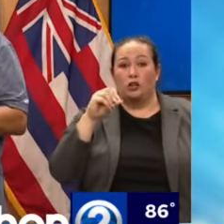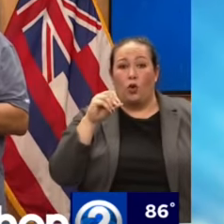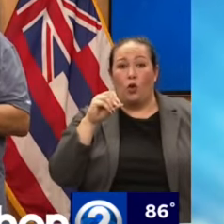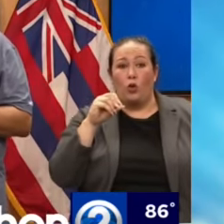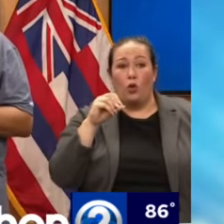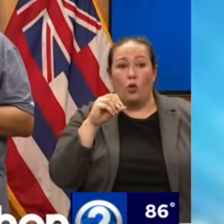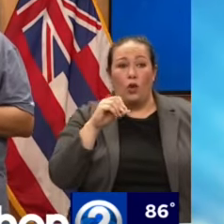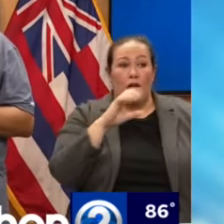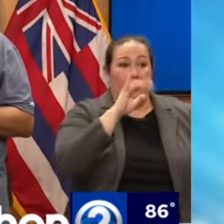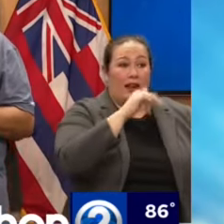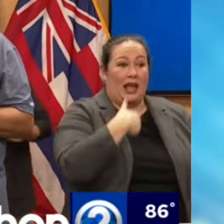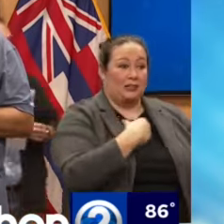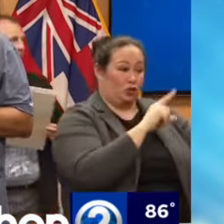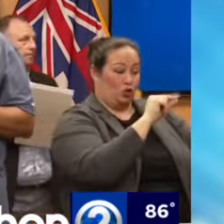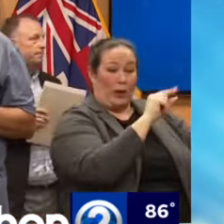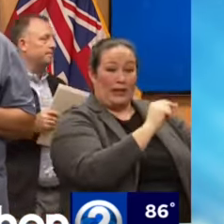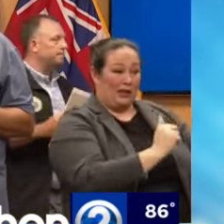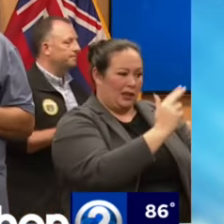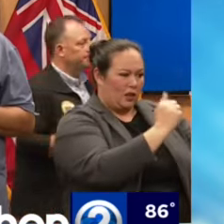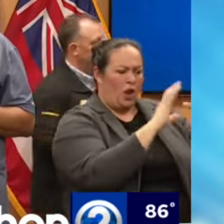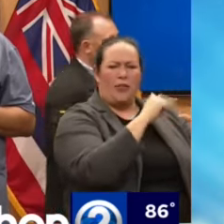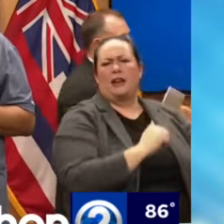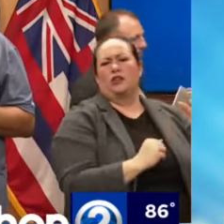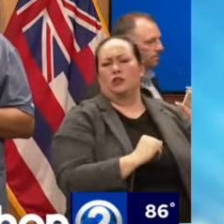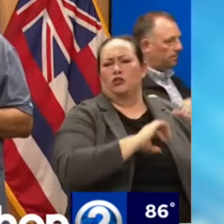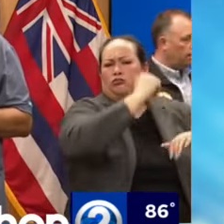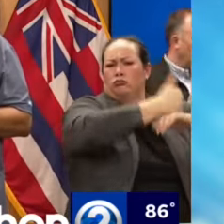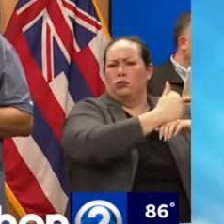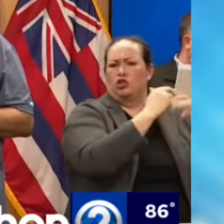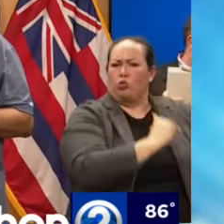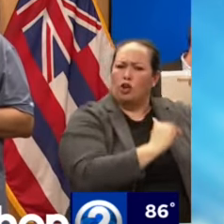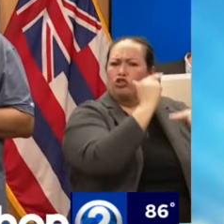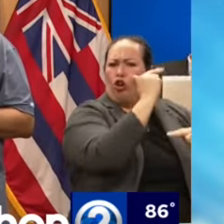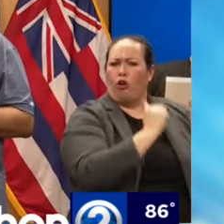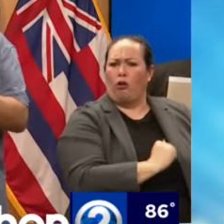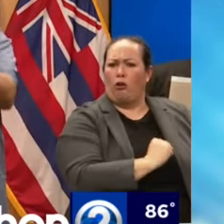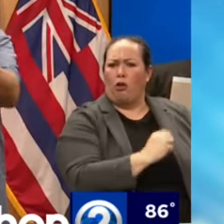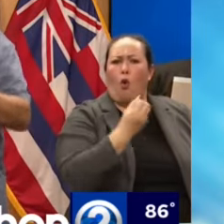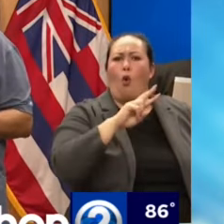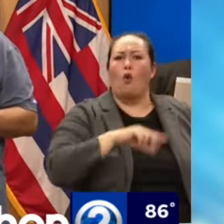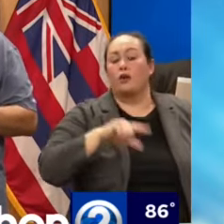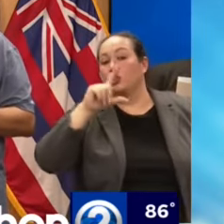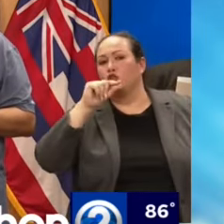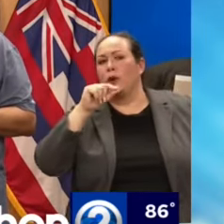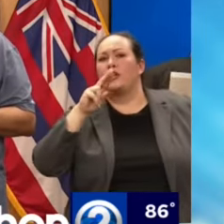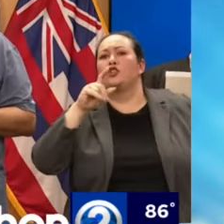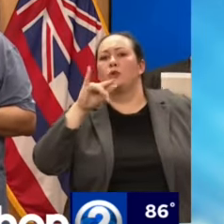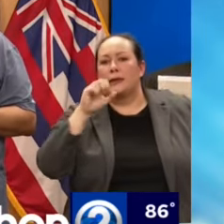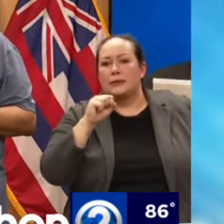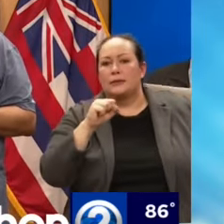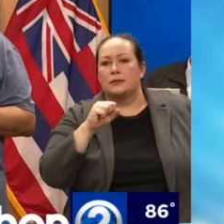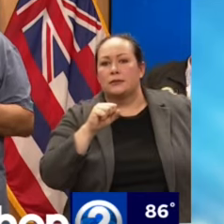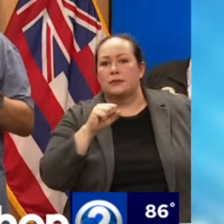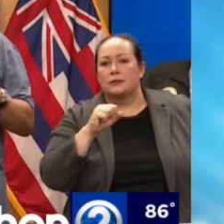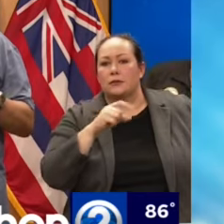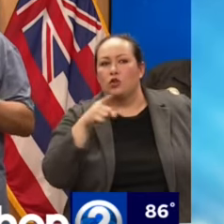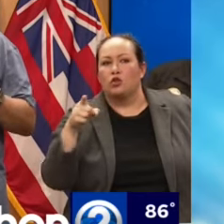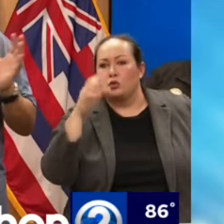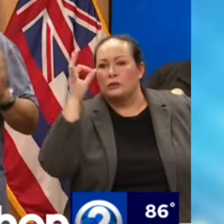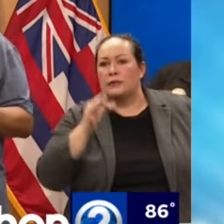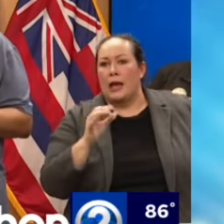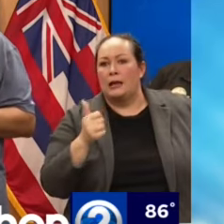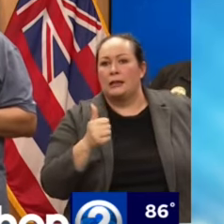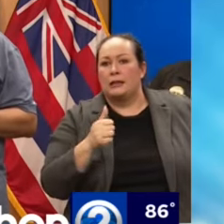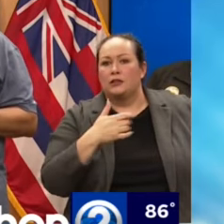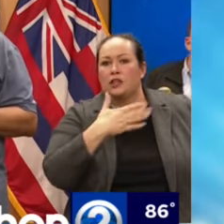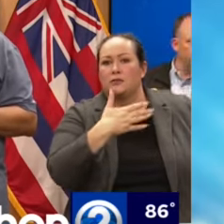an apartment building that has 20 units, is that a structure or is that 20 units? You decide how you want to count that. In this case,